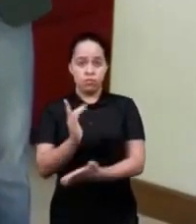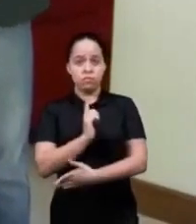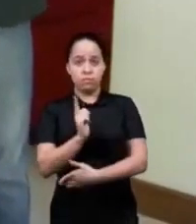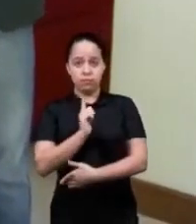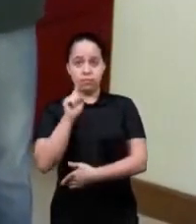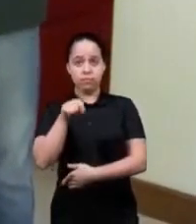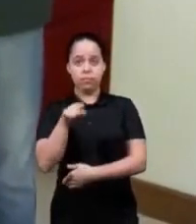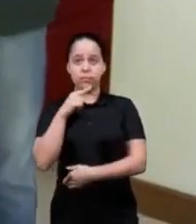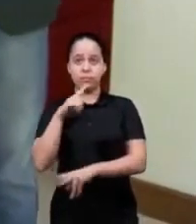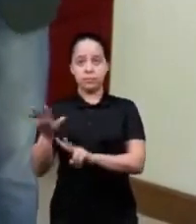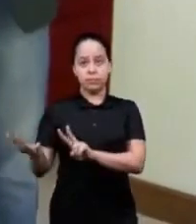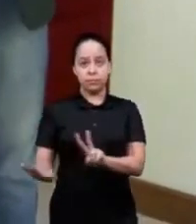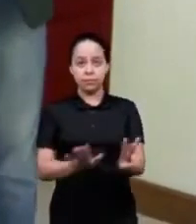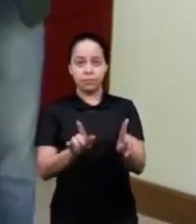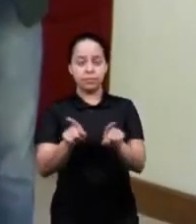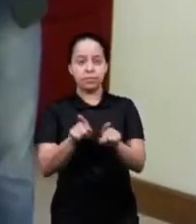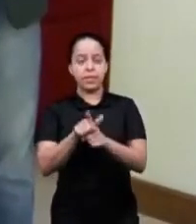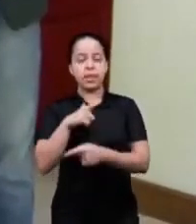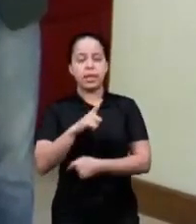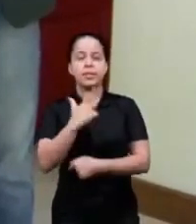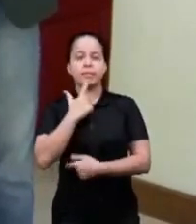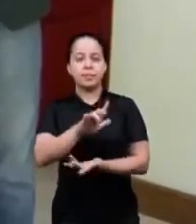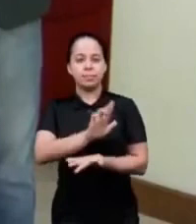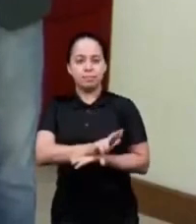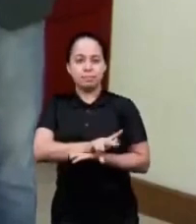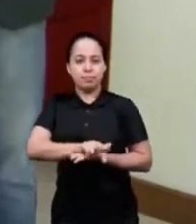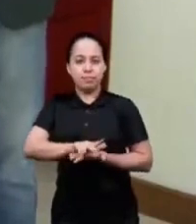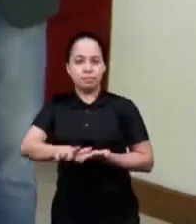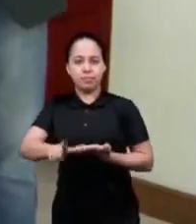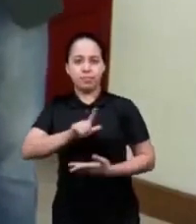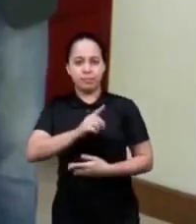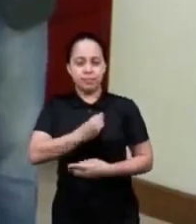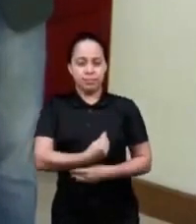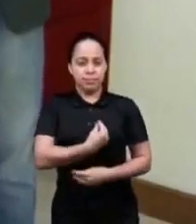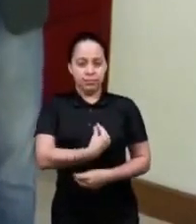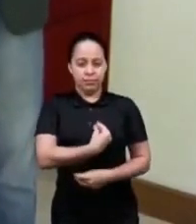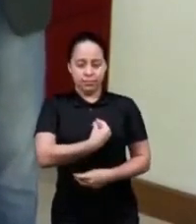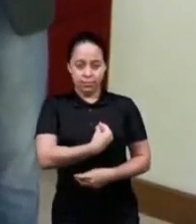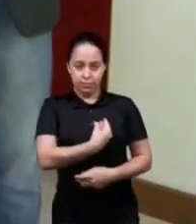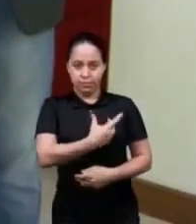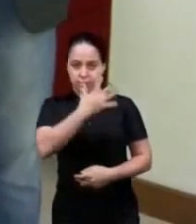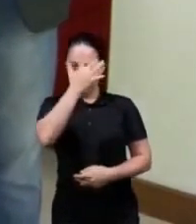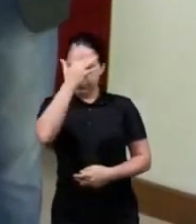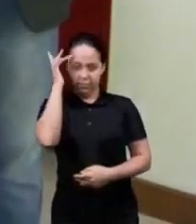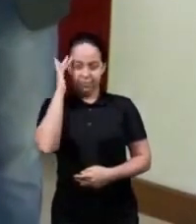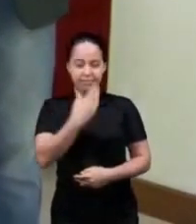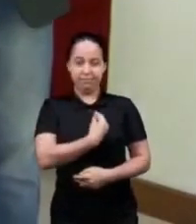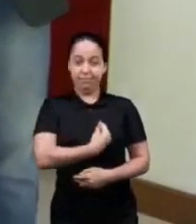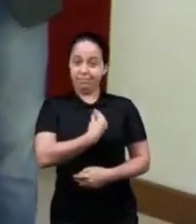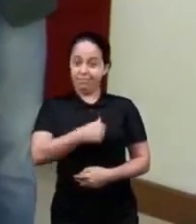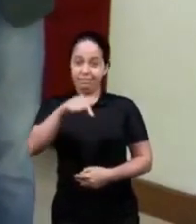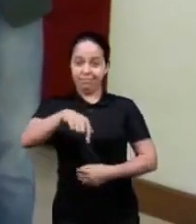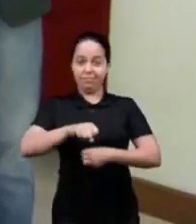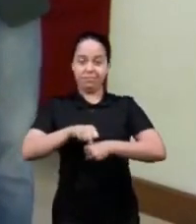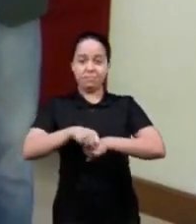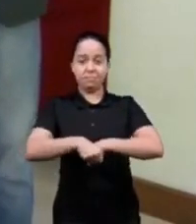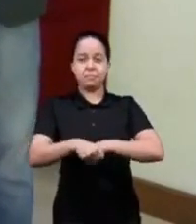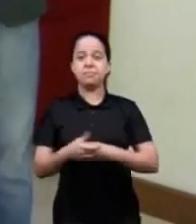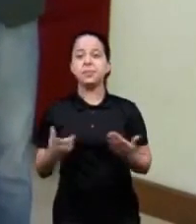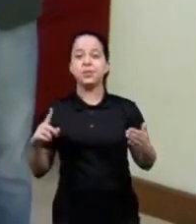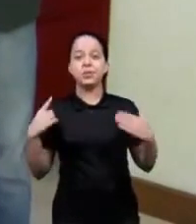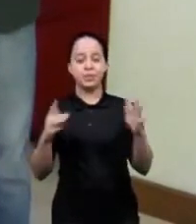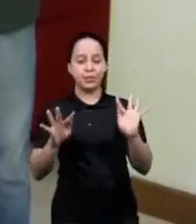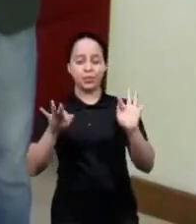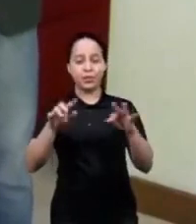week is translated into other languages for the participation of those in this seminar we've gotten to the end